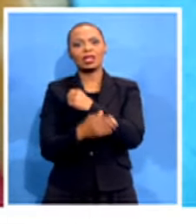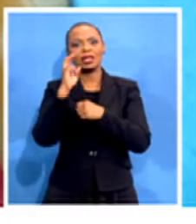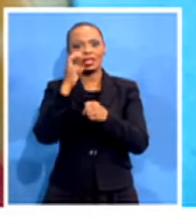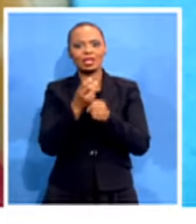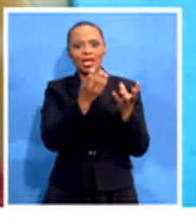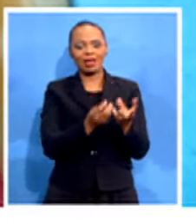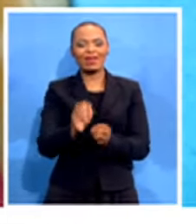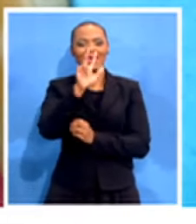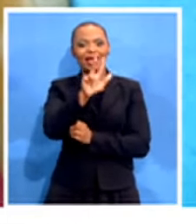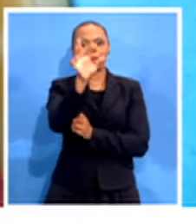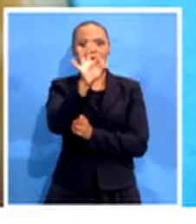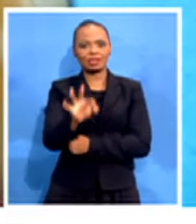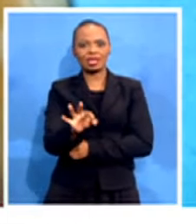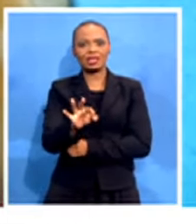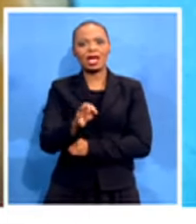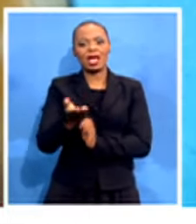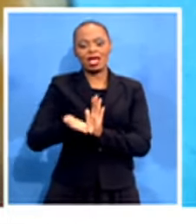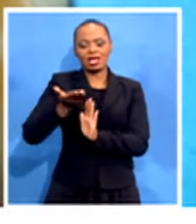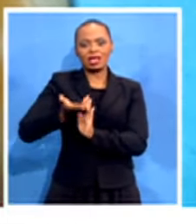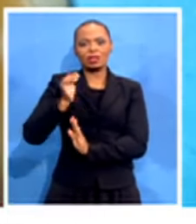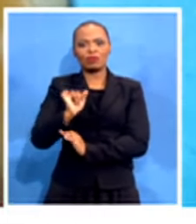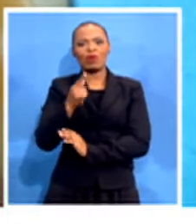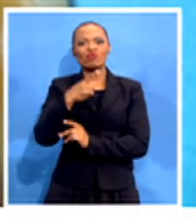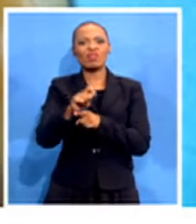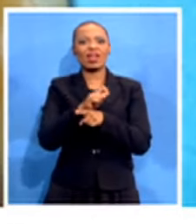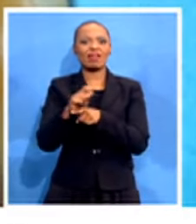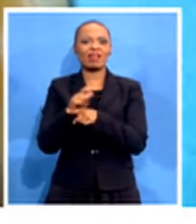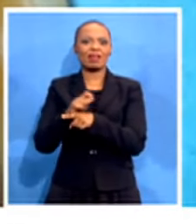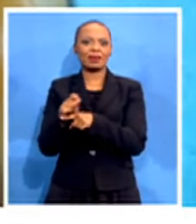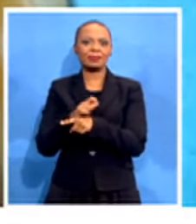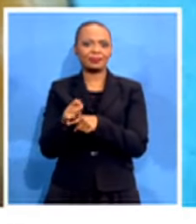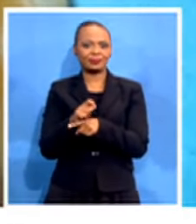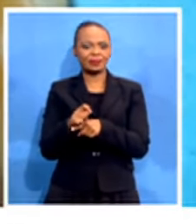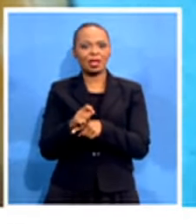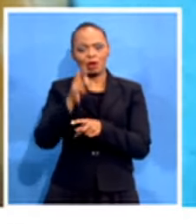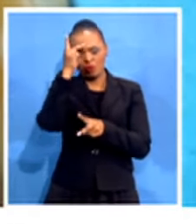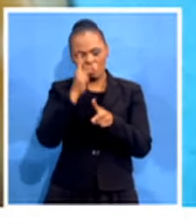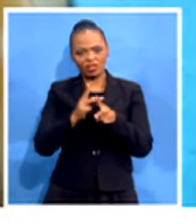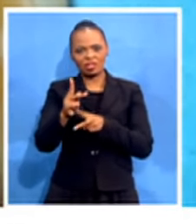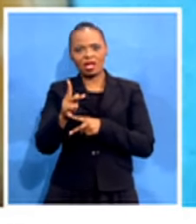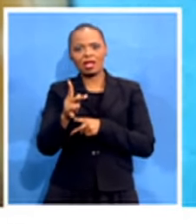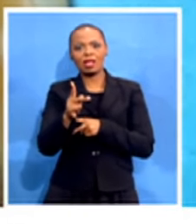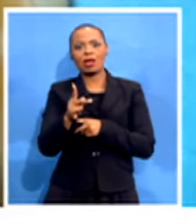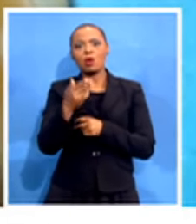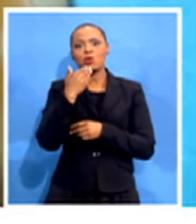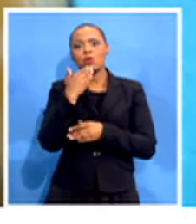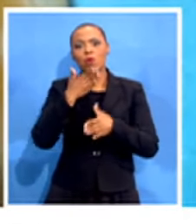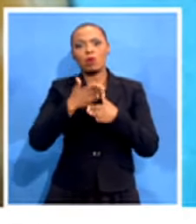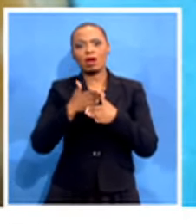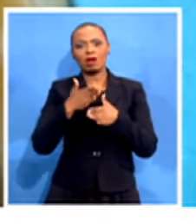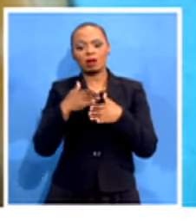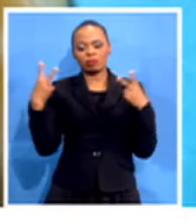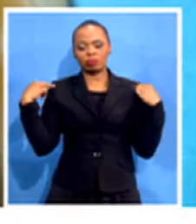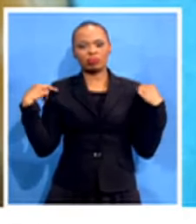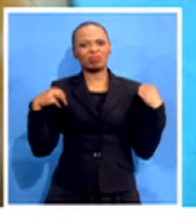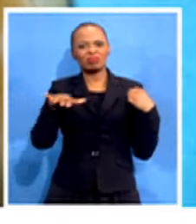% or an increase of training of health professionals, in particular nurses in the country. We know